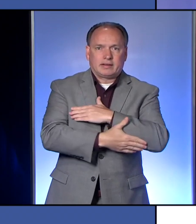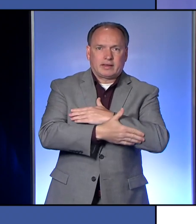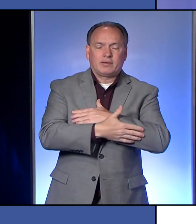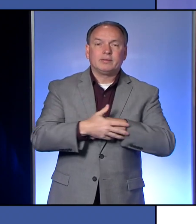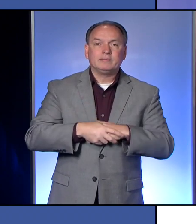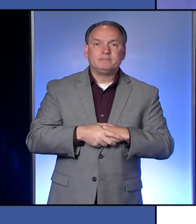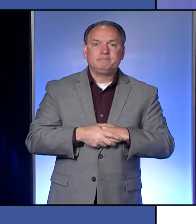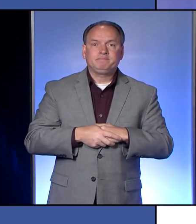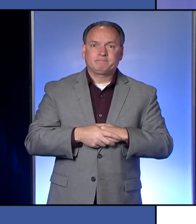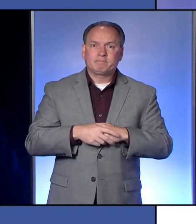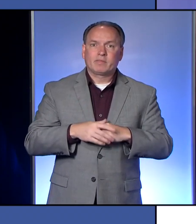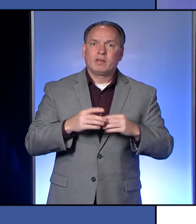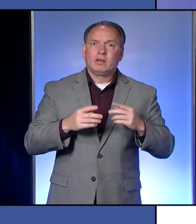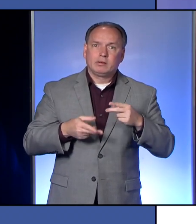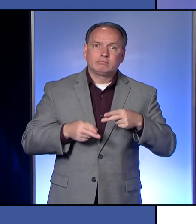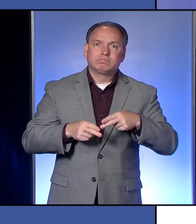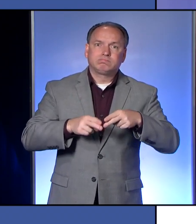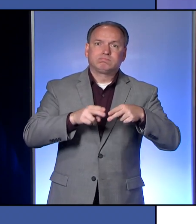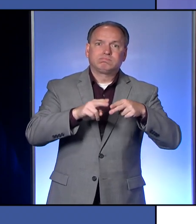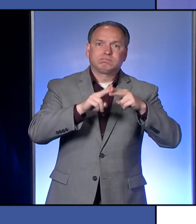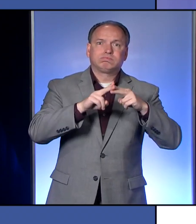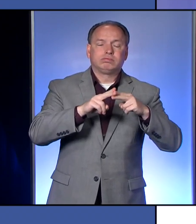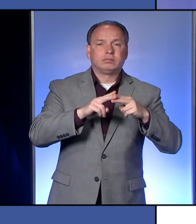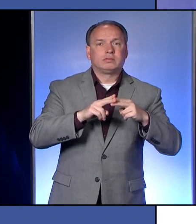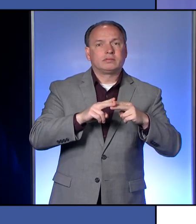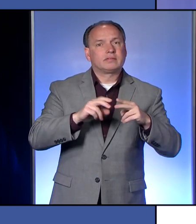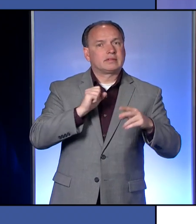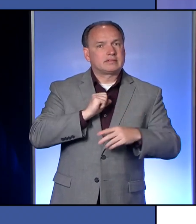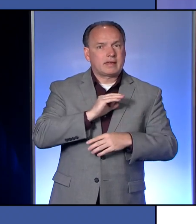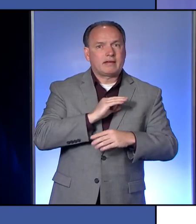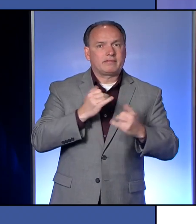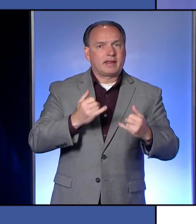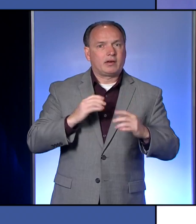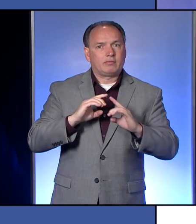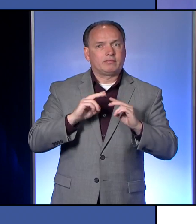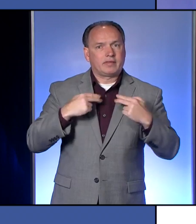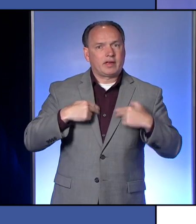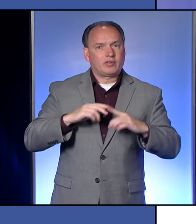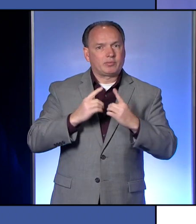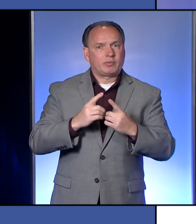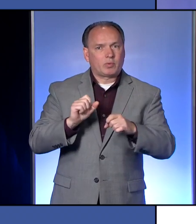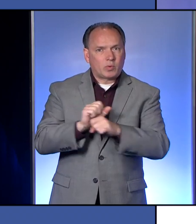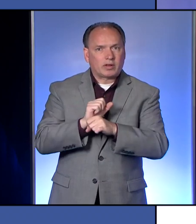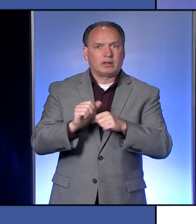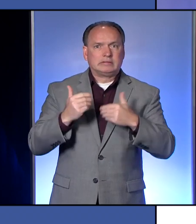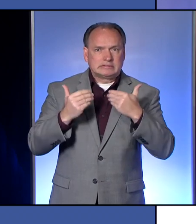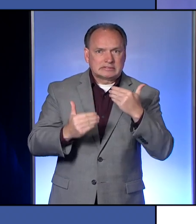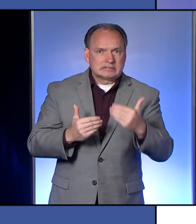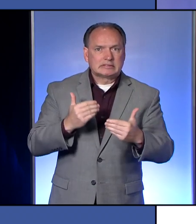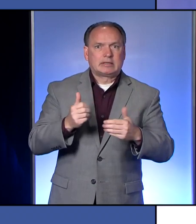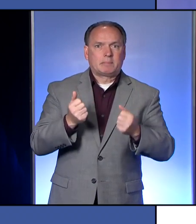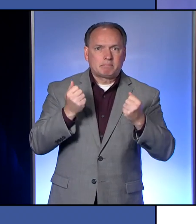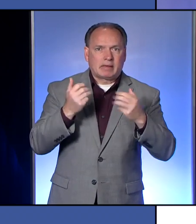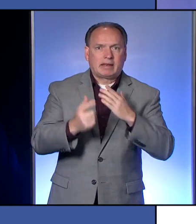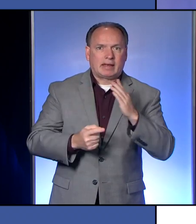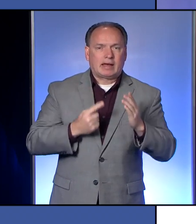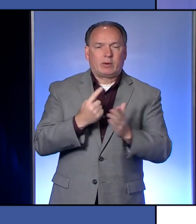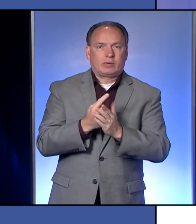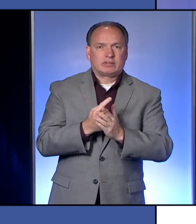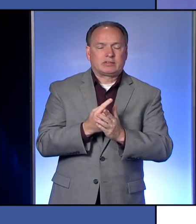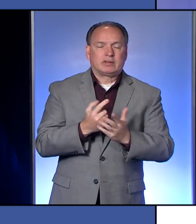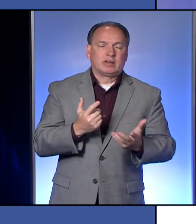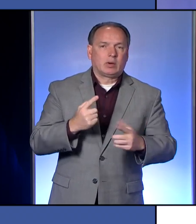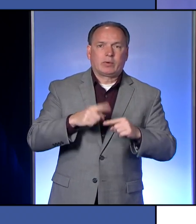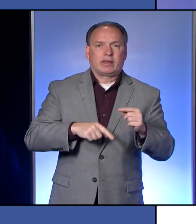cases, the staff is working long hours to save lives. We can't get stuck with what people want to